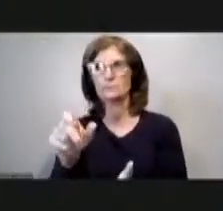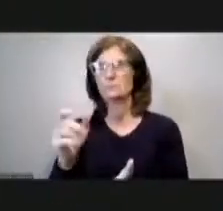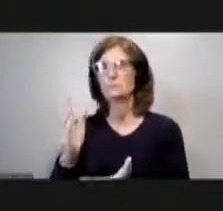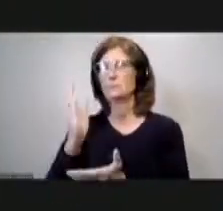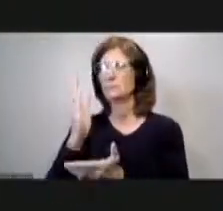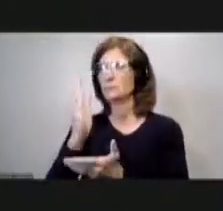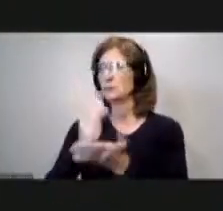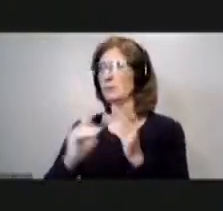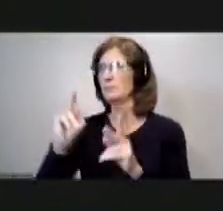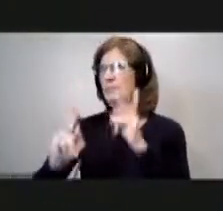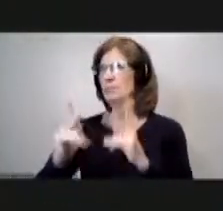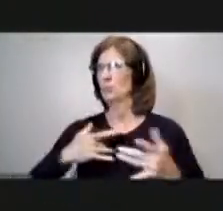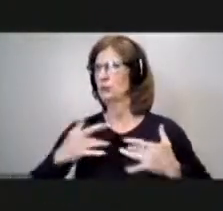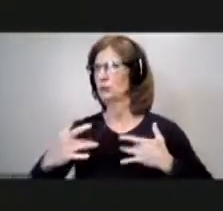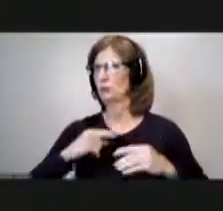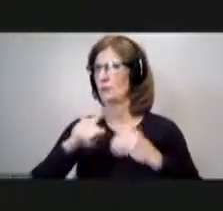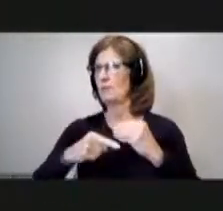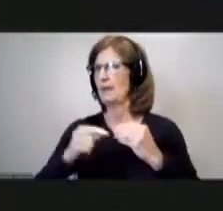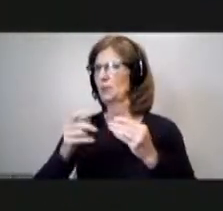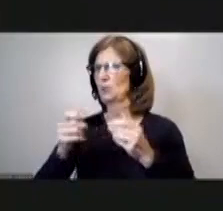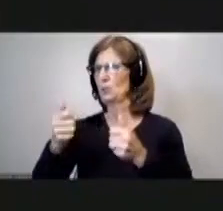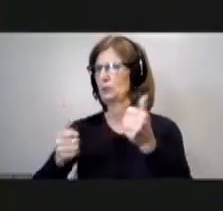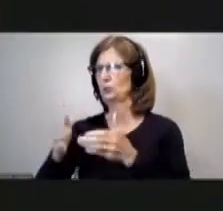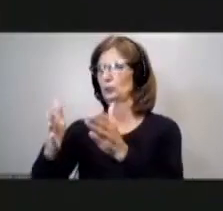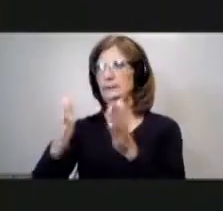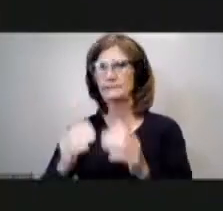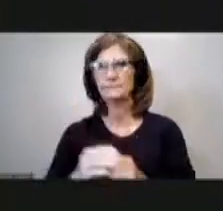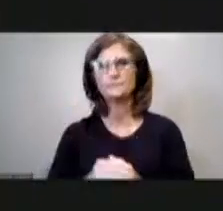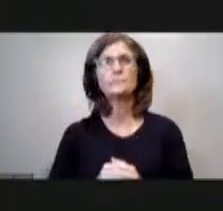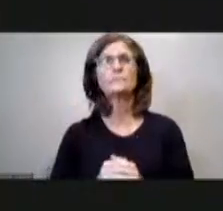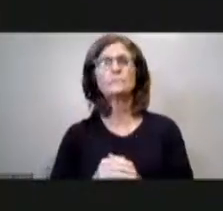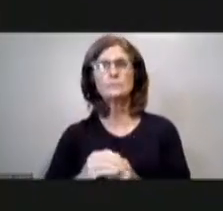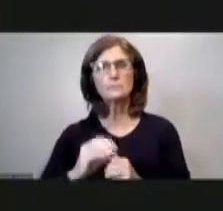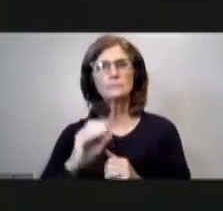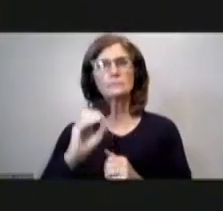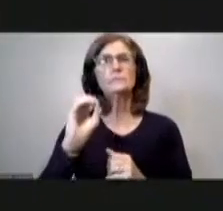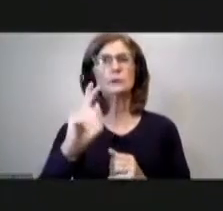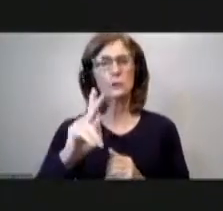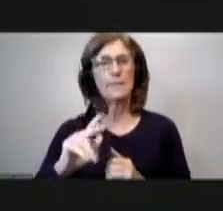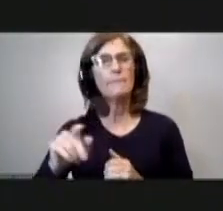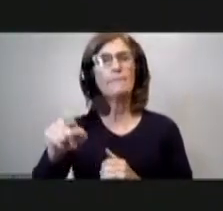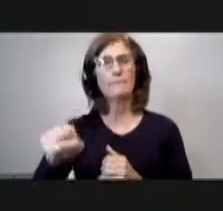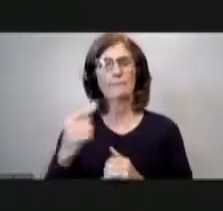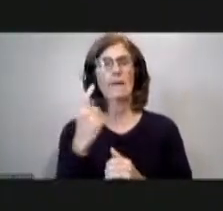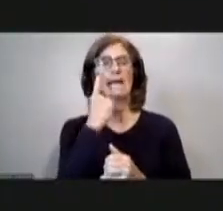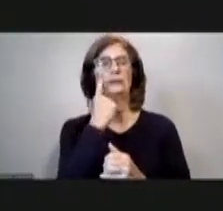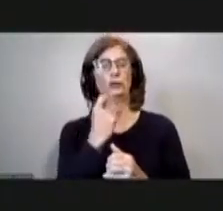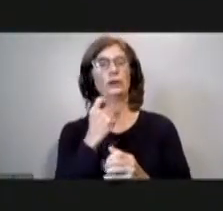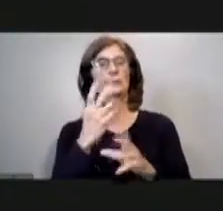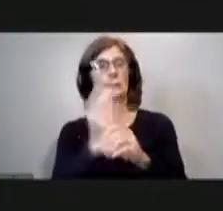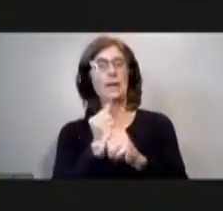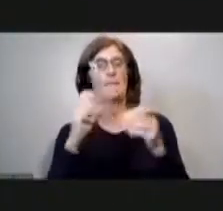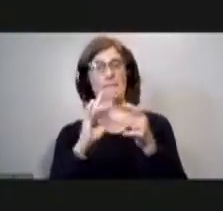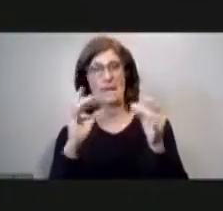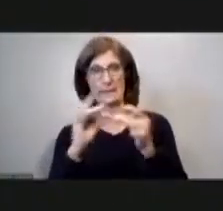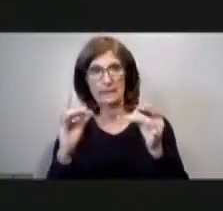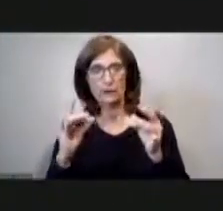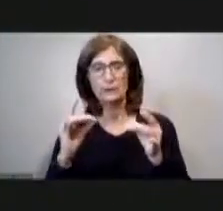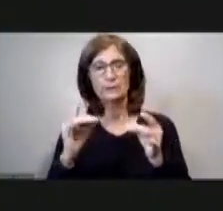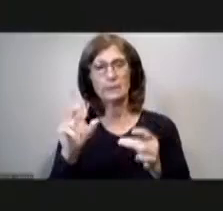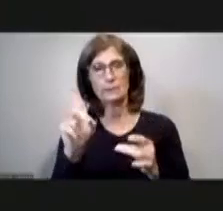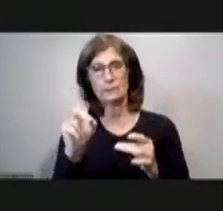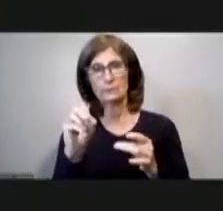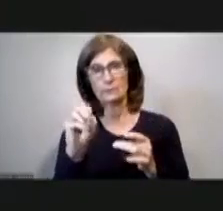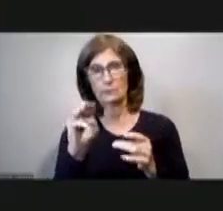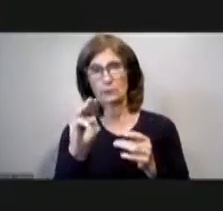um so one i'll pivot back i actually just got a chat from domi um this is from the